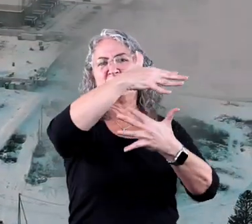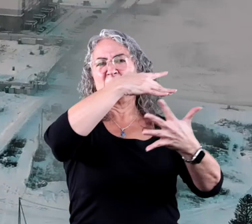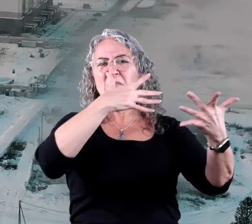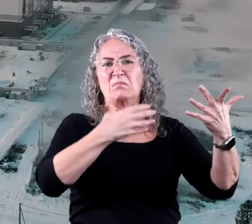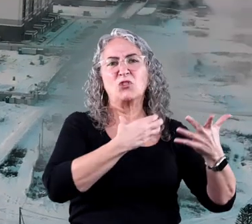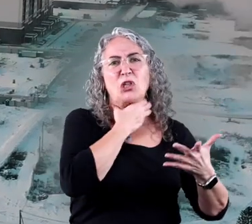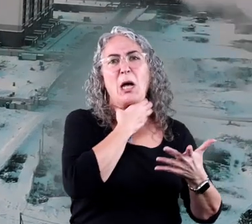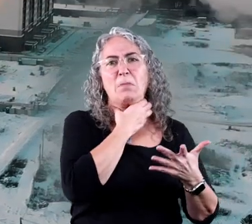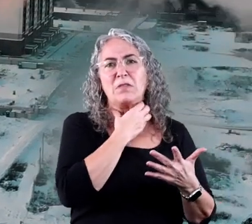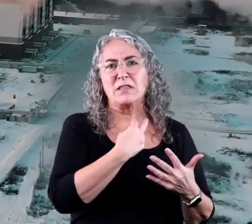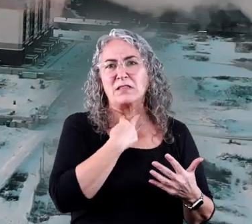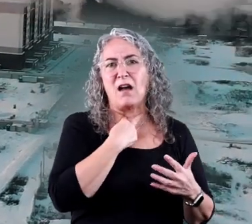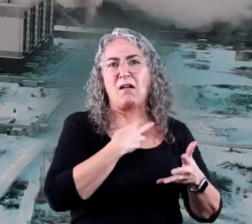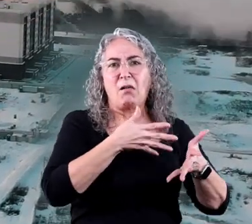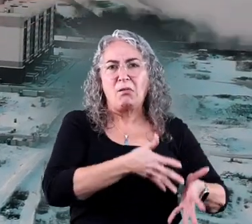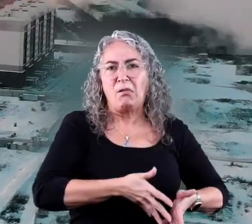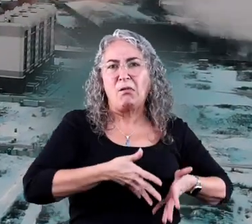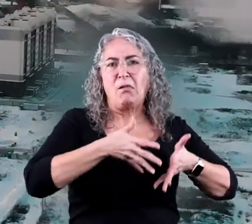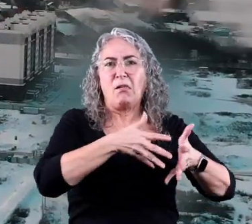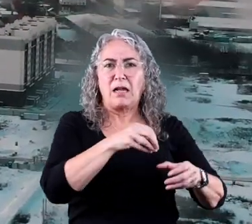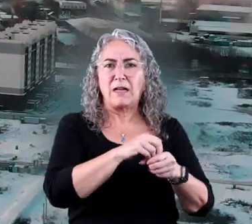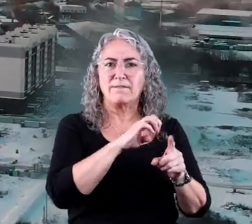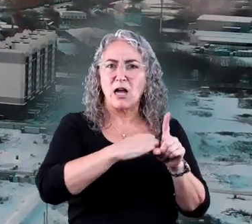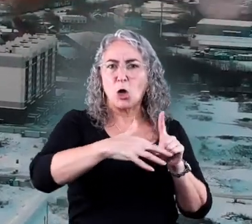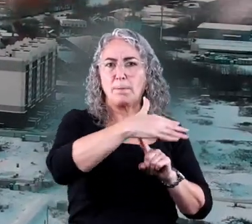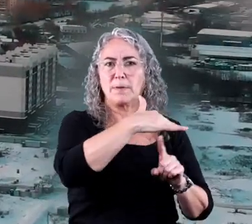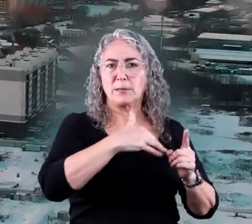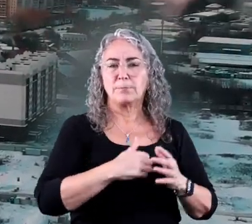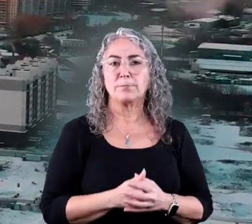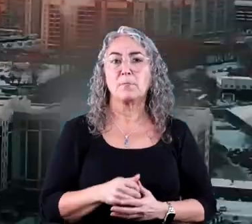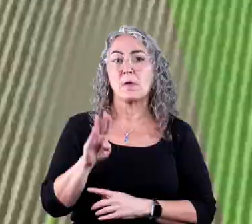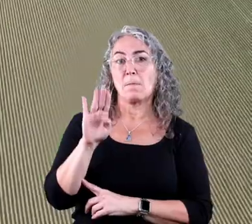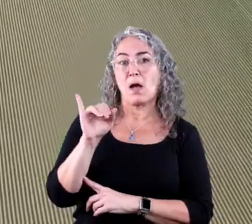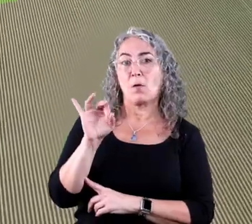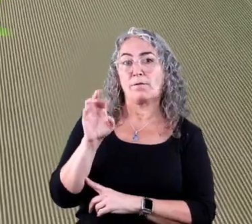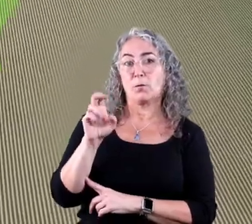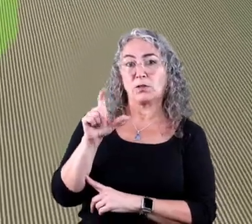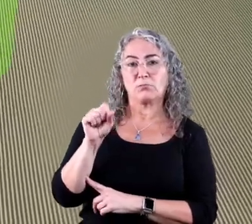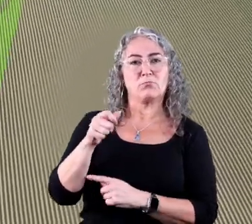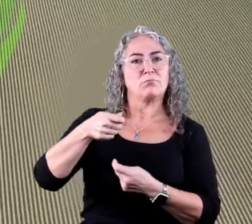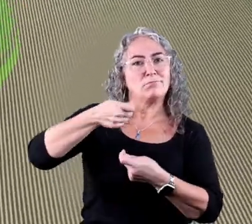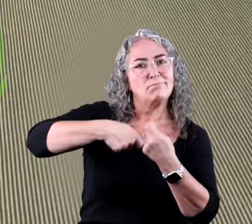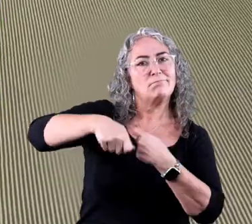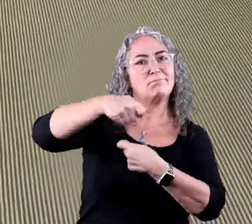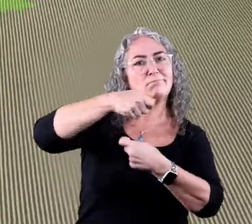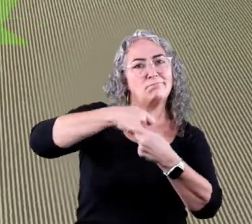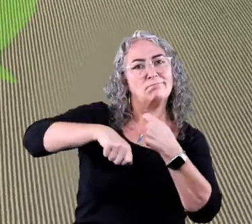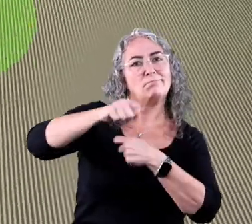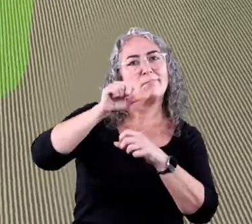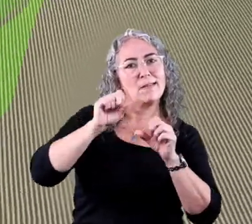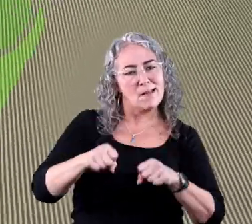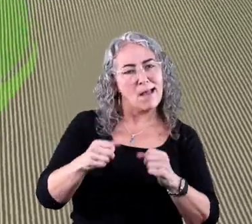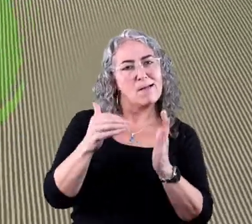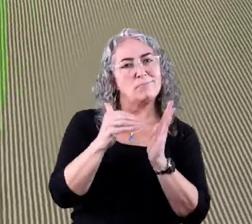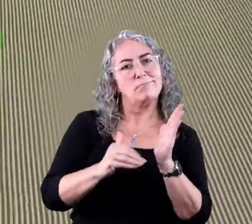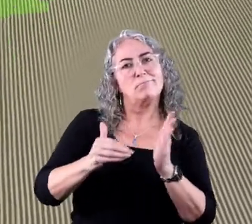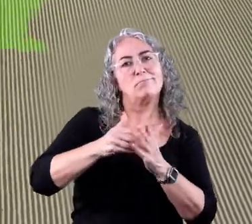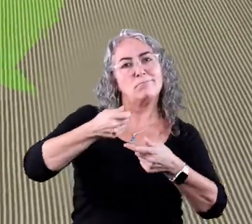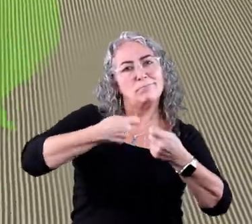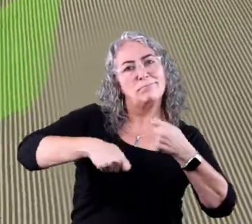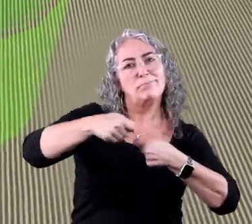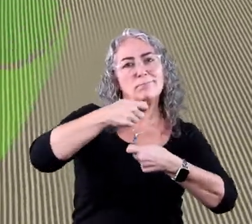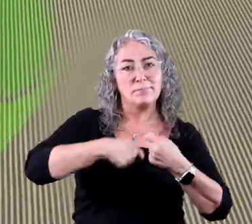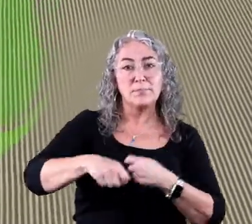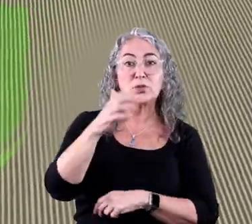gases that trap heat and cause harmful effects to our environment. Biofuels are renewable, which means they can be